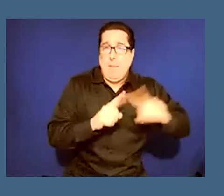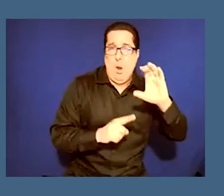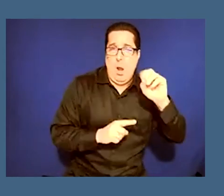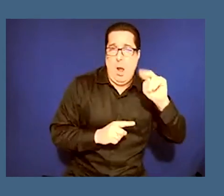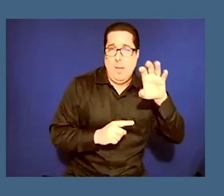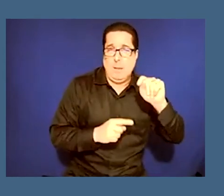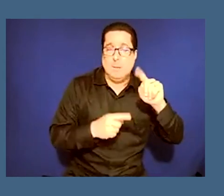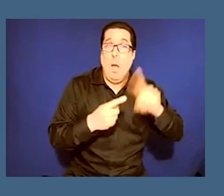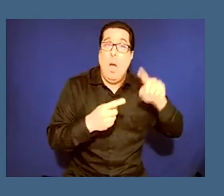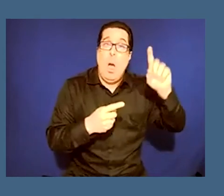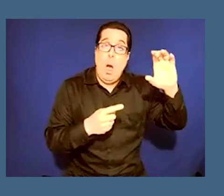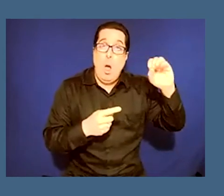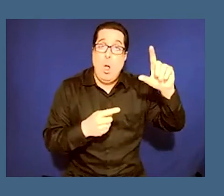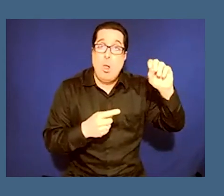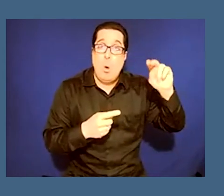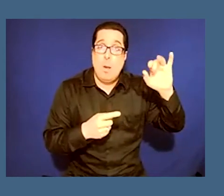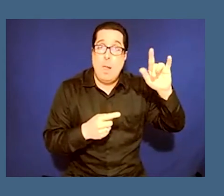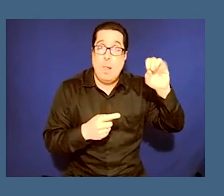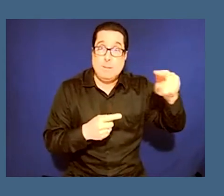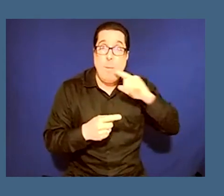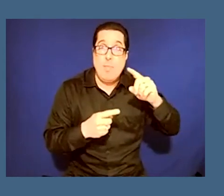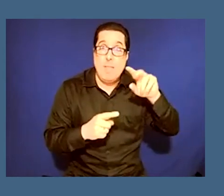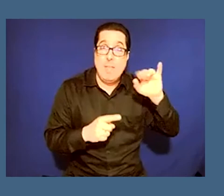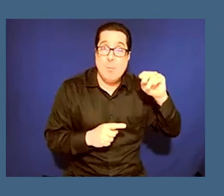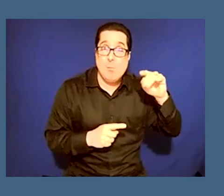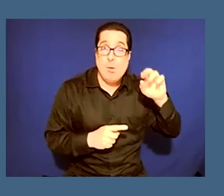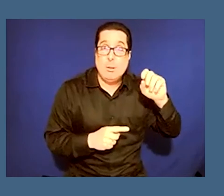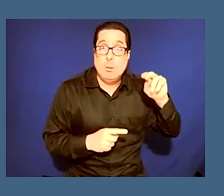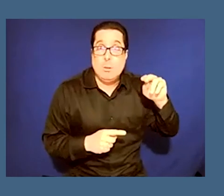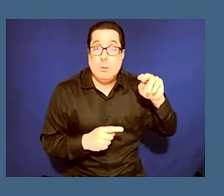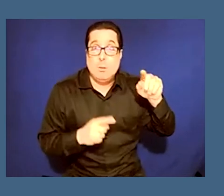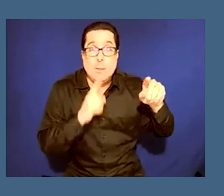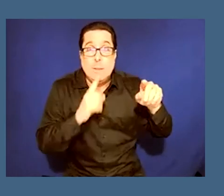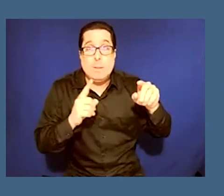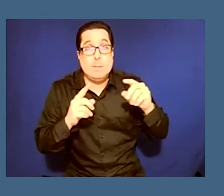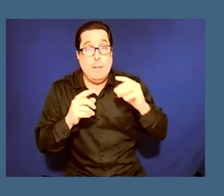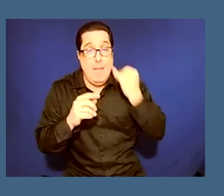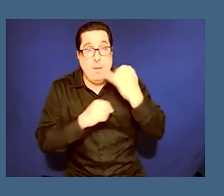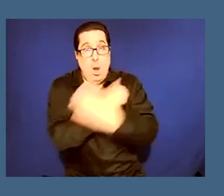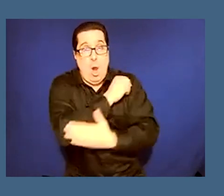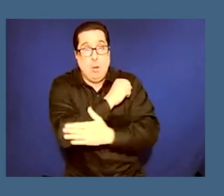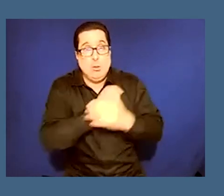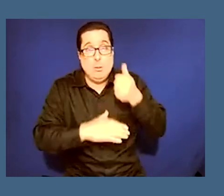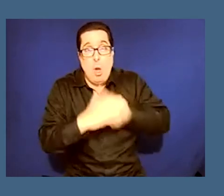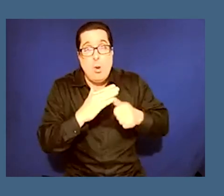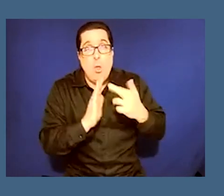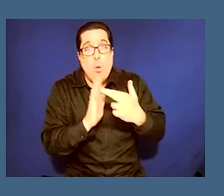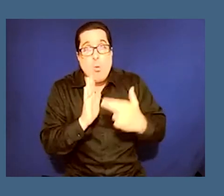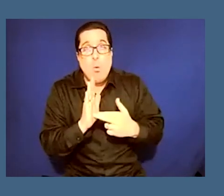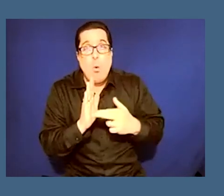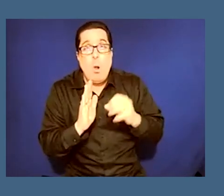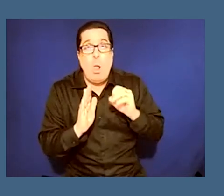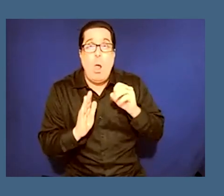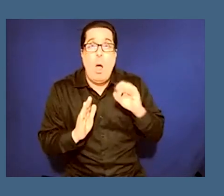legally that question's really difficult if a country was under the rule of you know a governing body